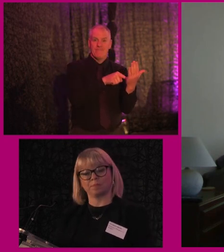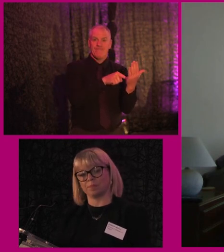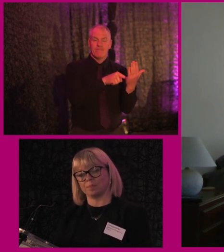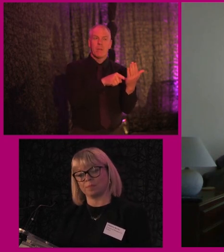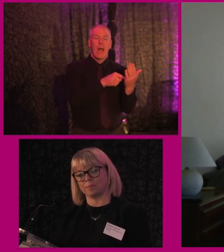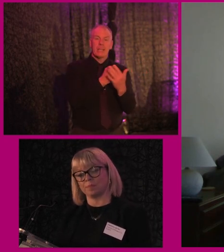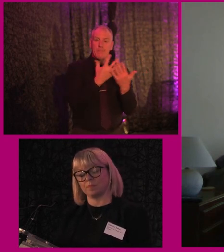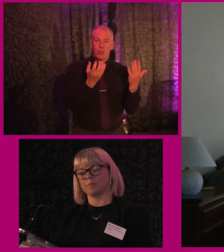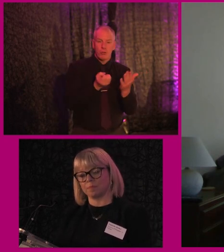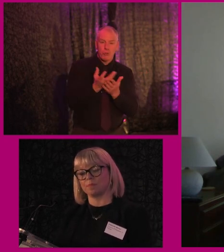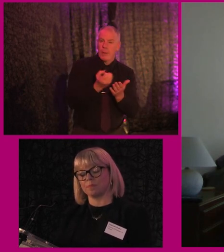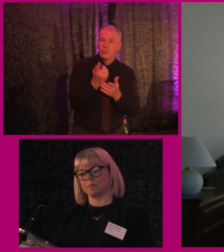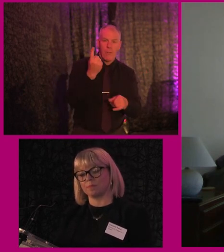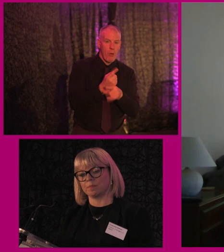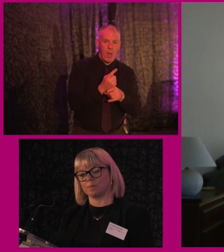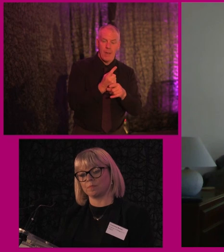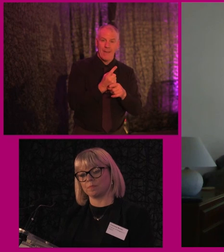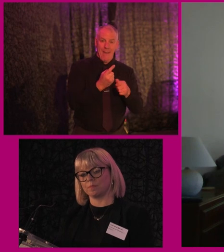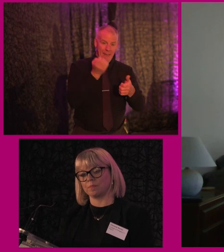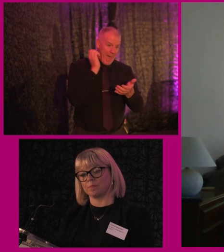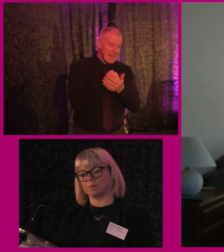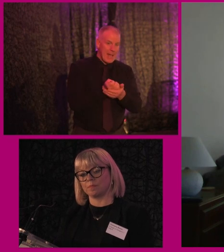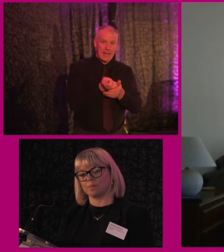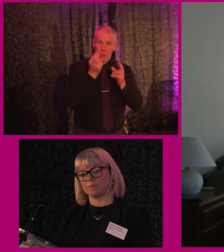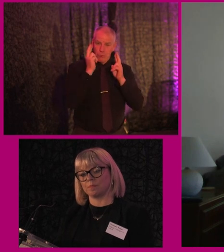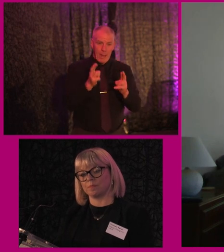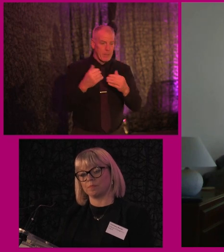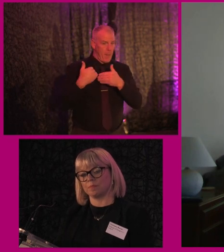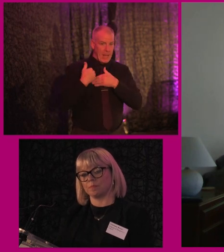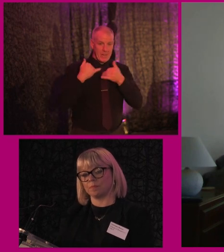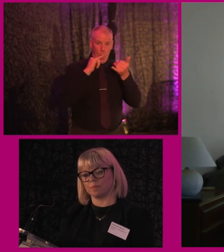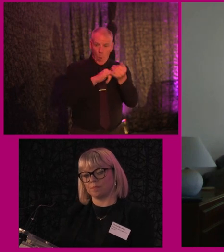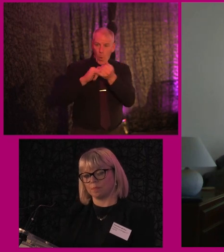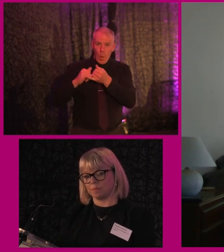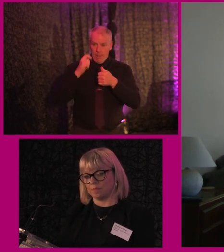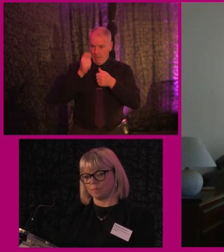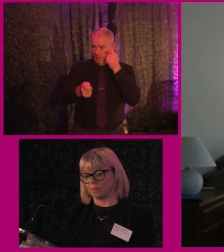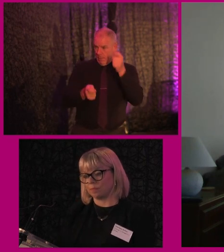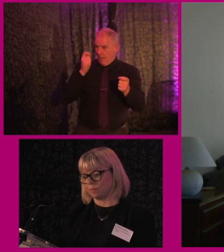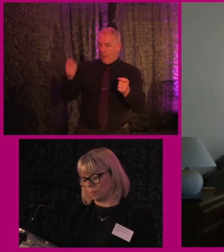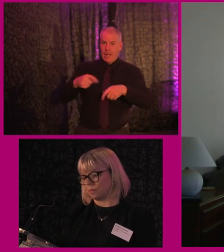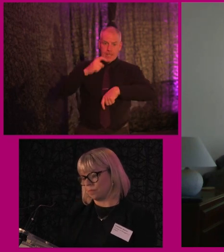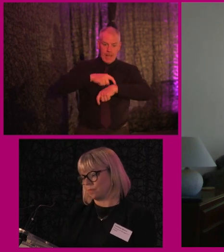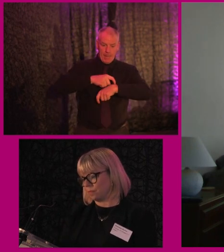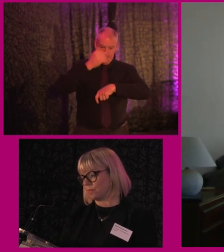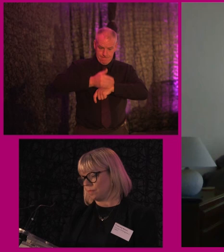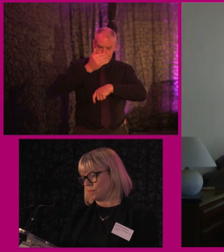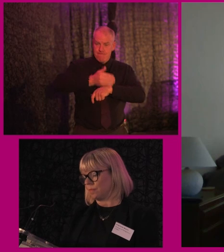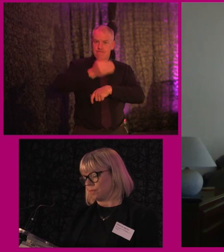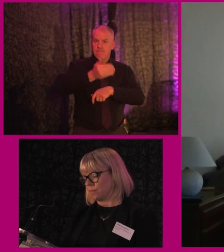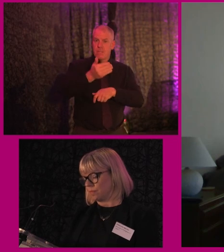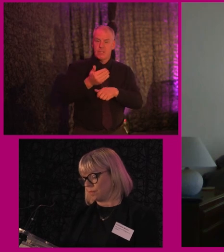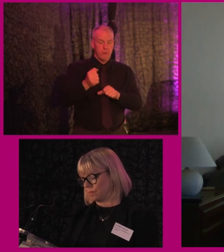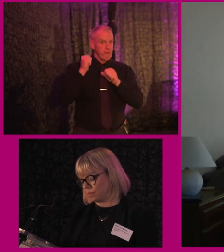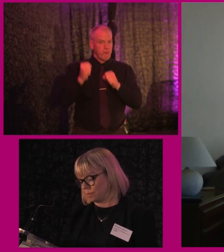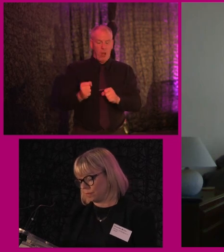possible, spelling out rights and obligations with timelines and to have rigorous enforcement